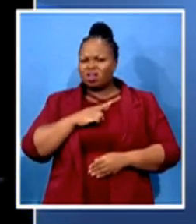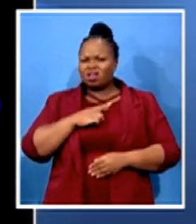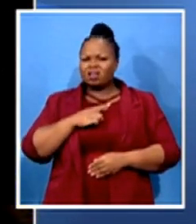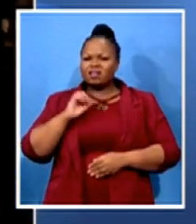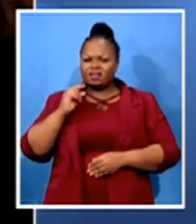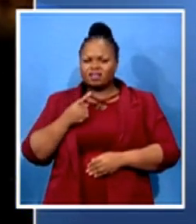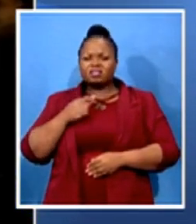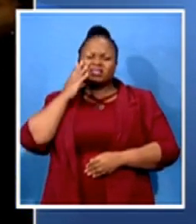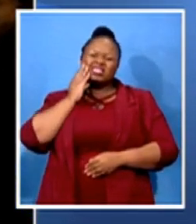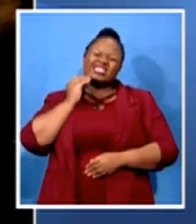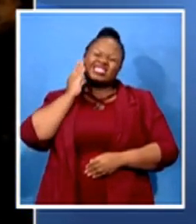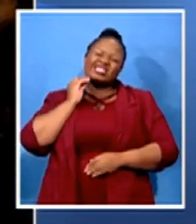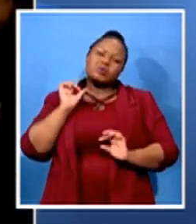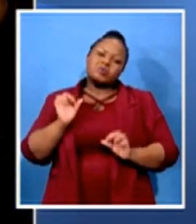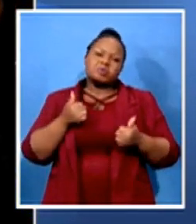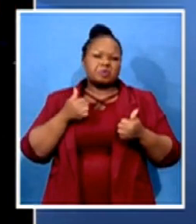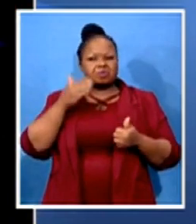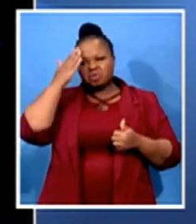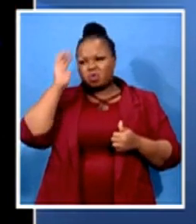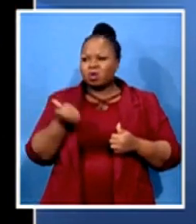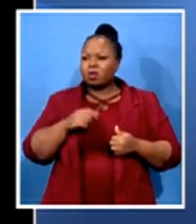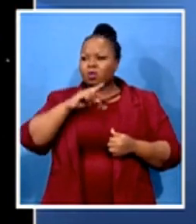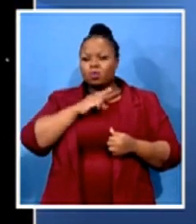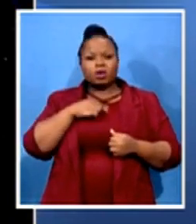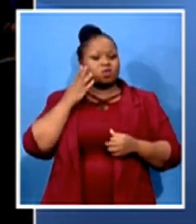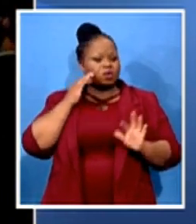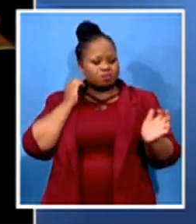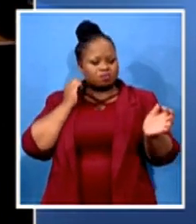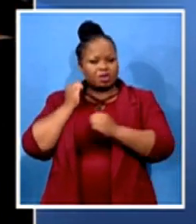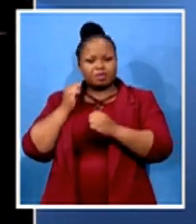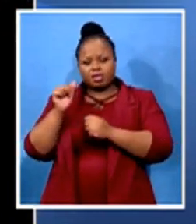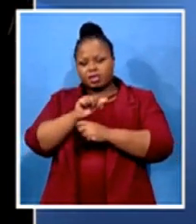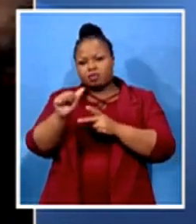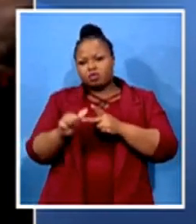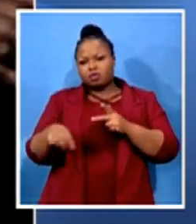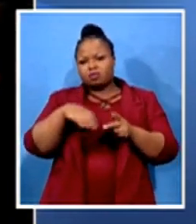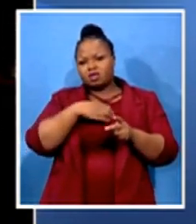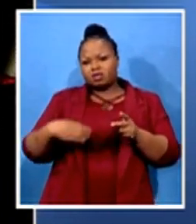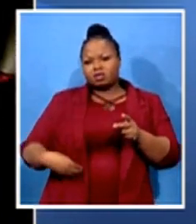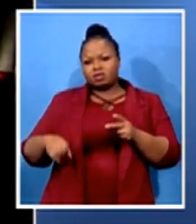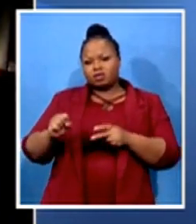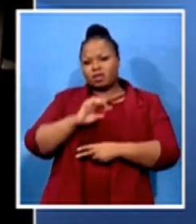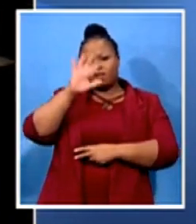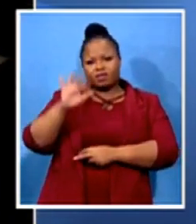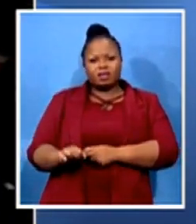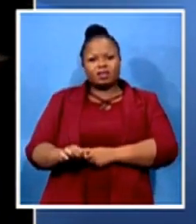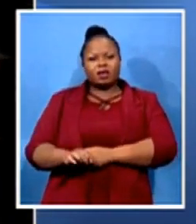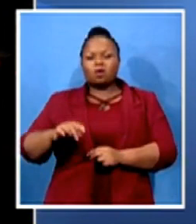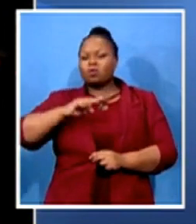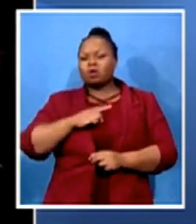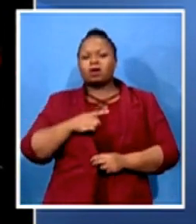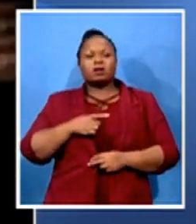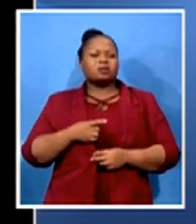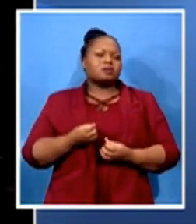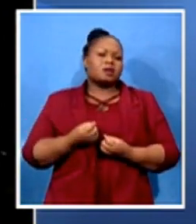When she came in as the deputy president of the Republic of South Africa, there was hope that the country